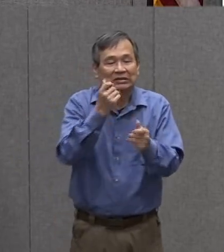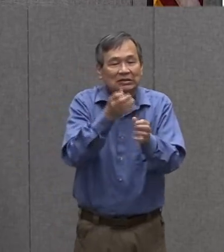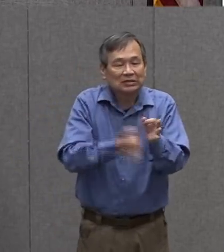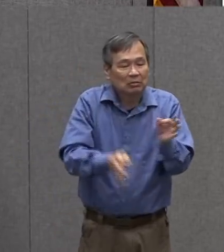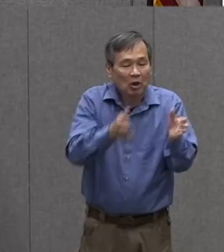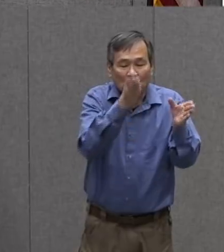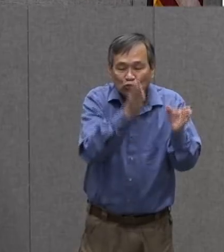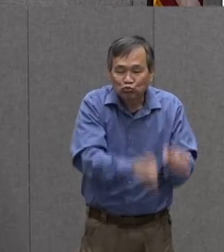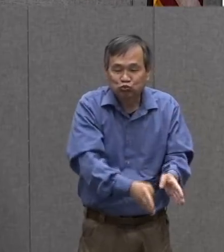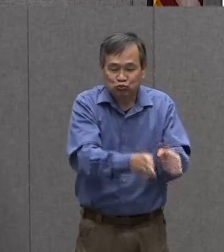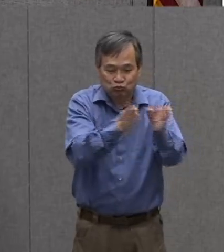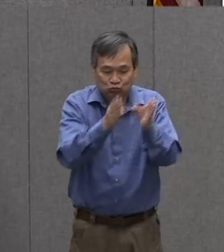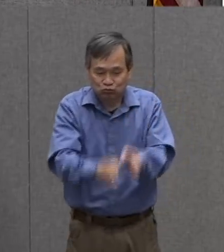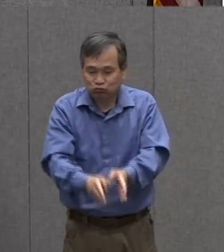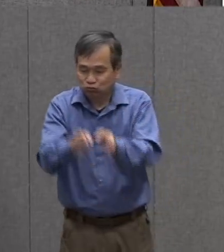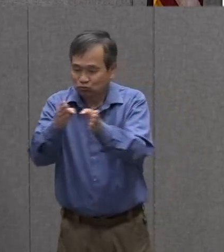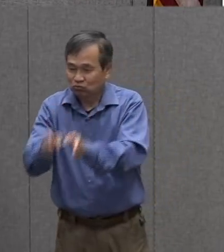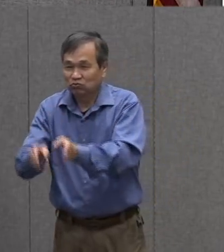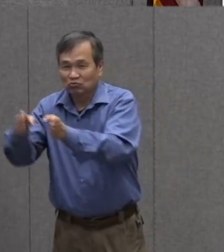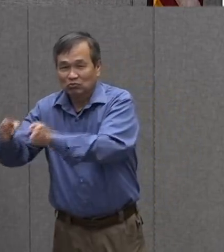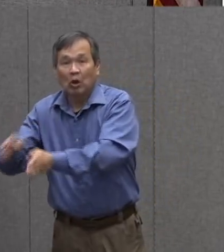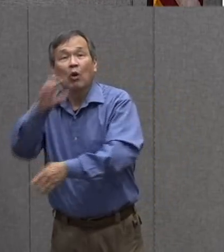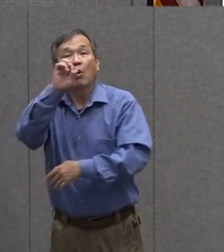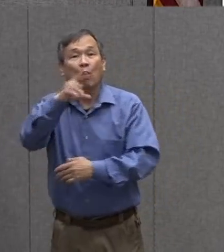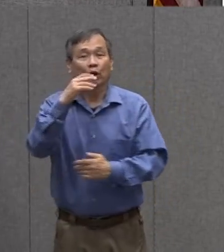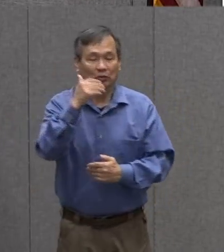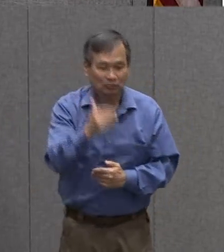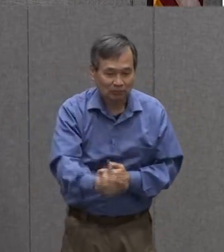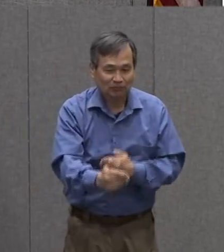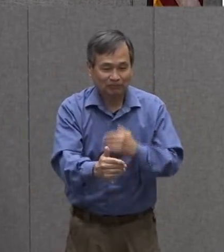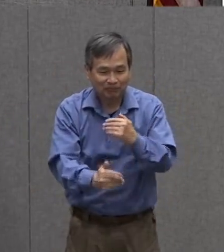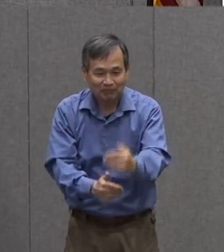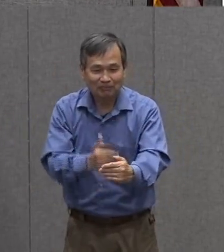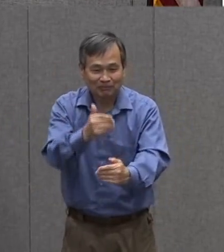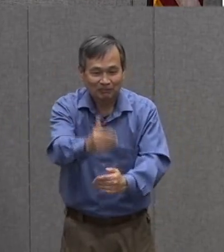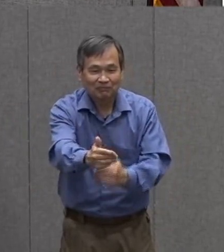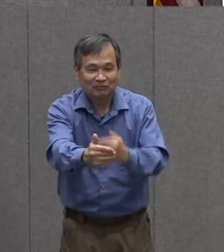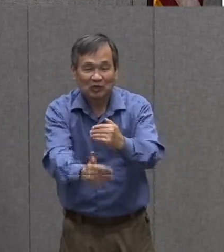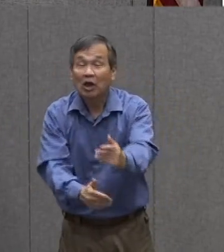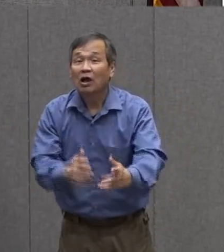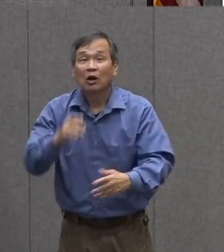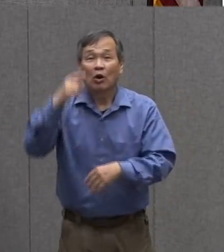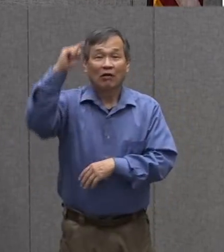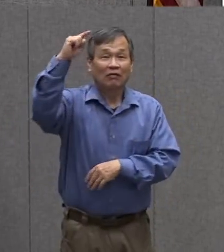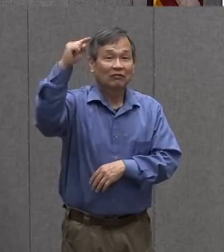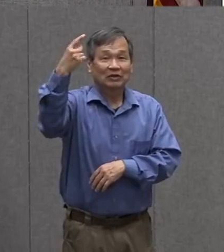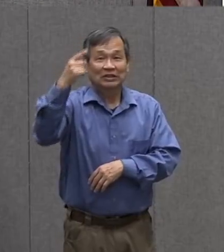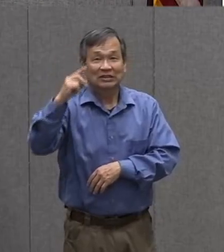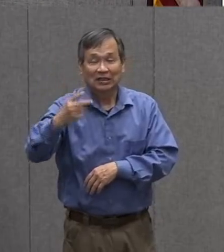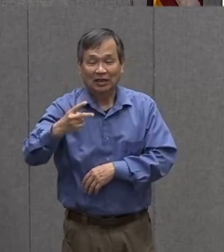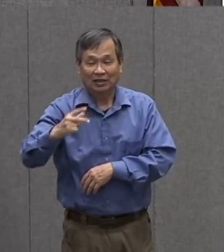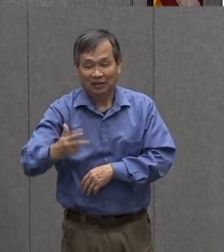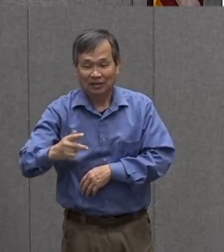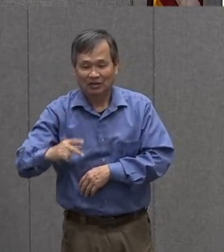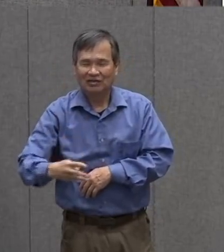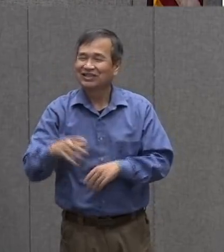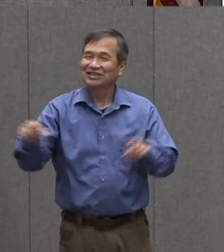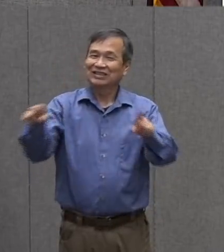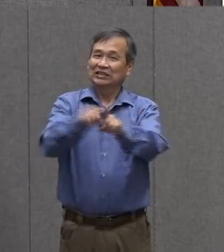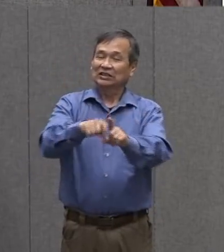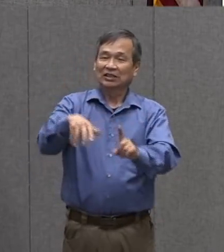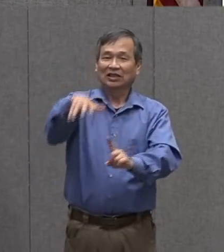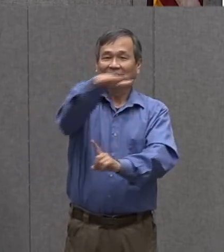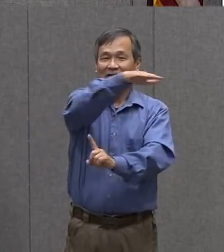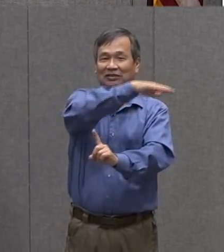the same thing applies in nature there's an order in which things are happening there's a way that